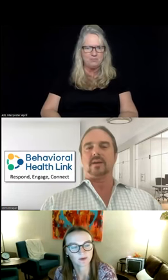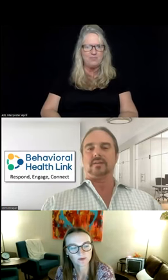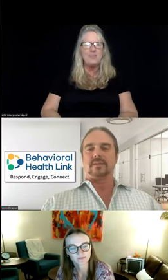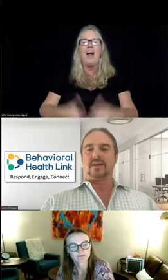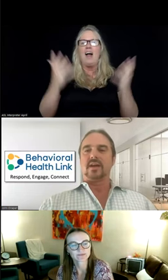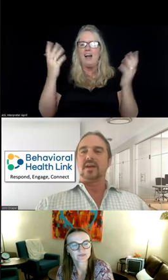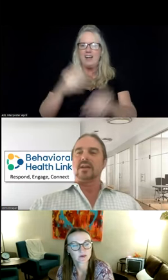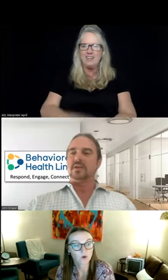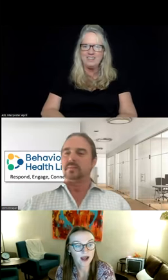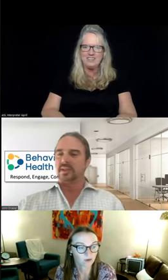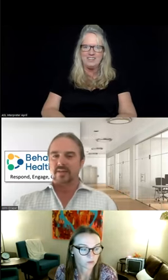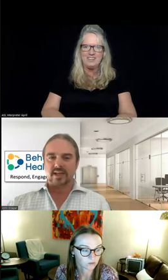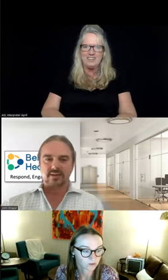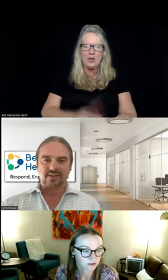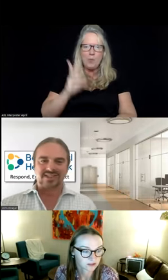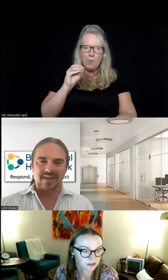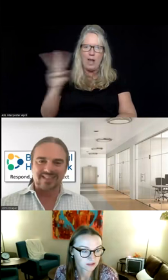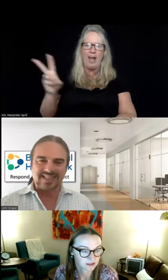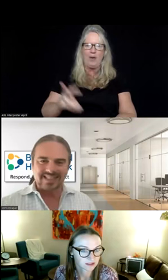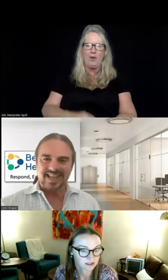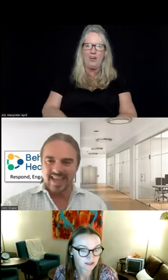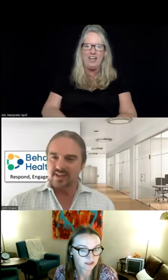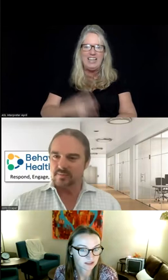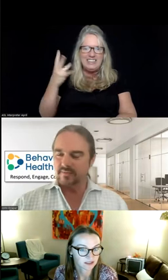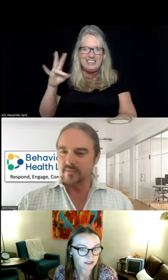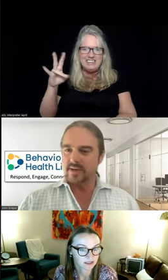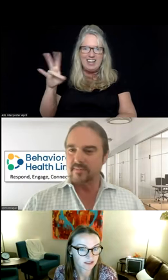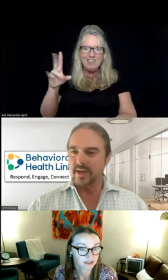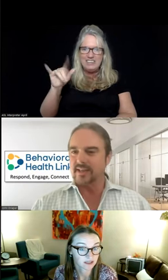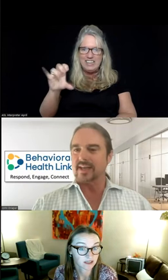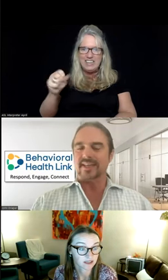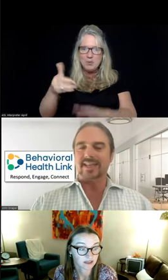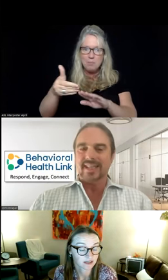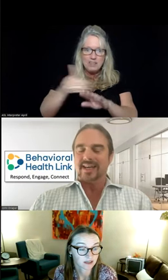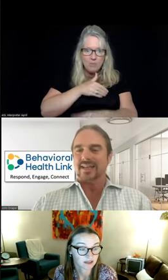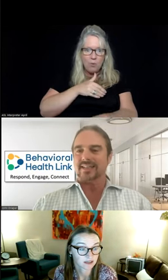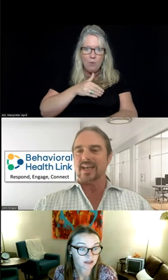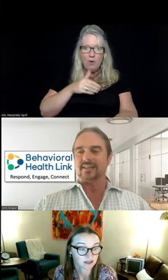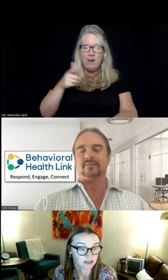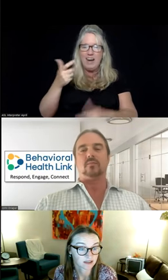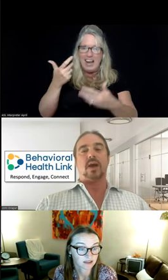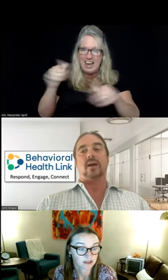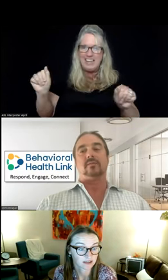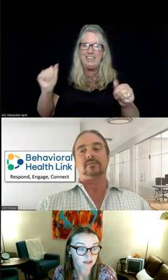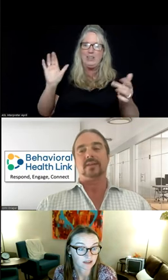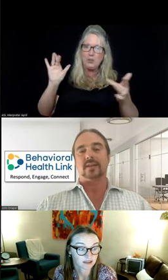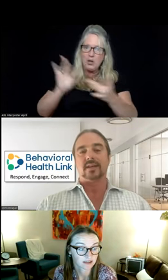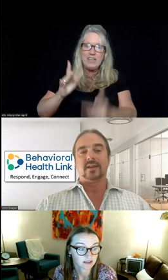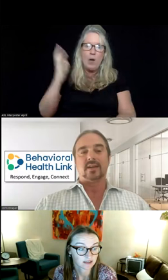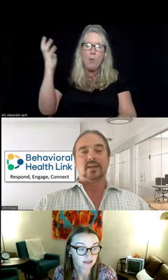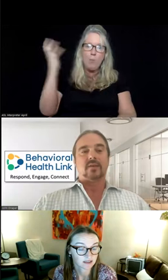Oh, wow. 17 days before anybody got any contact? Wow.